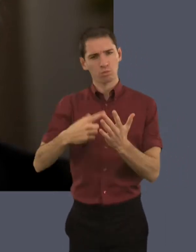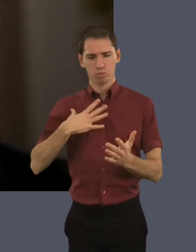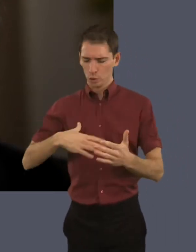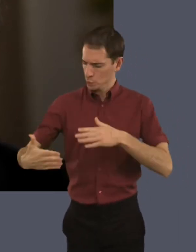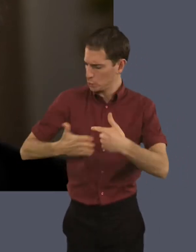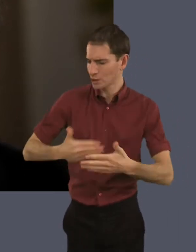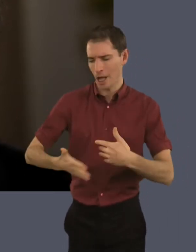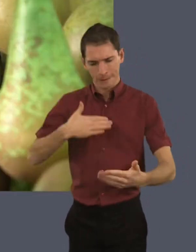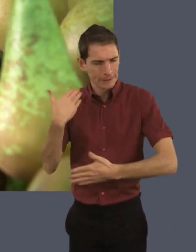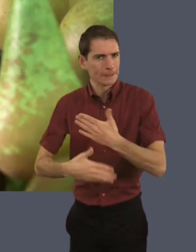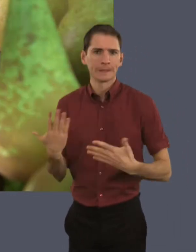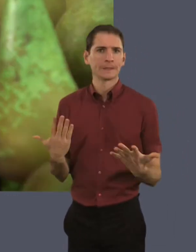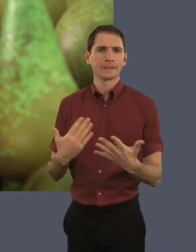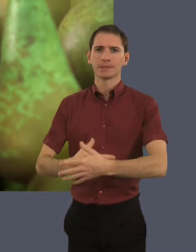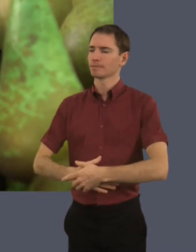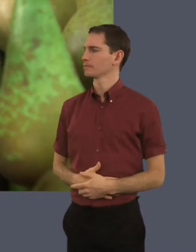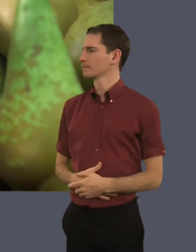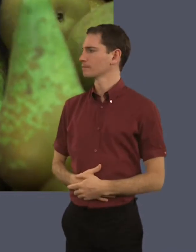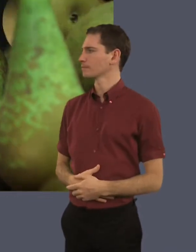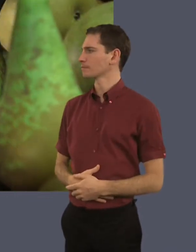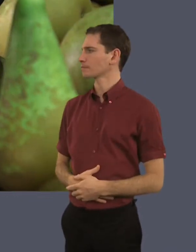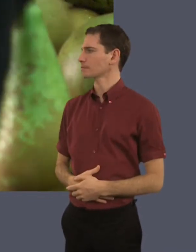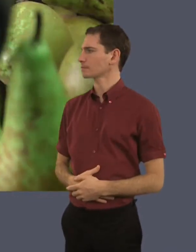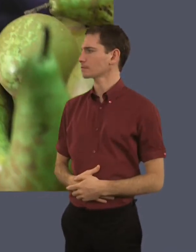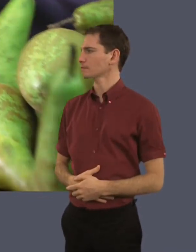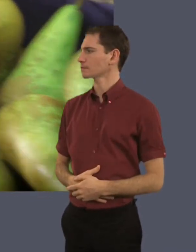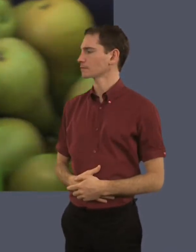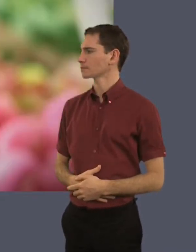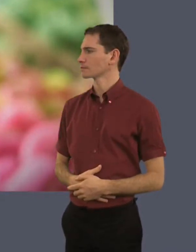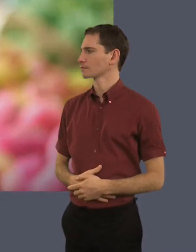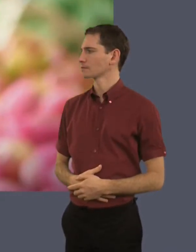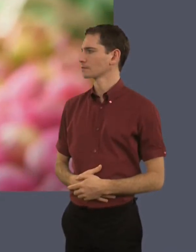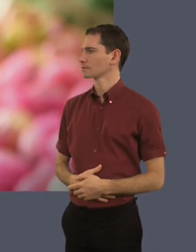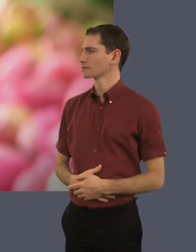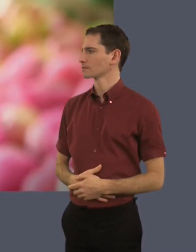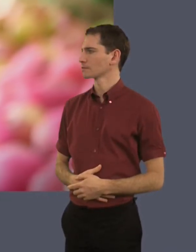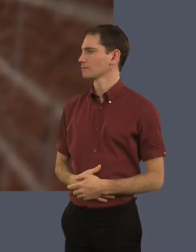empowerment for me. I decided that I'm going to do something about it.